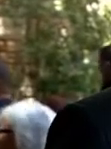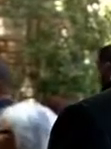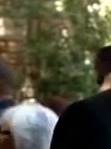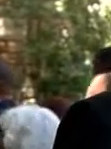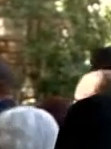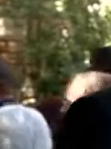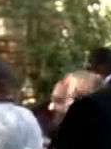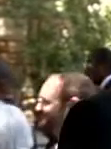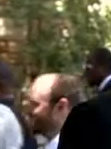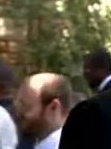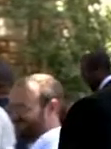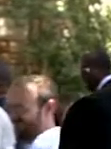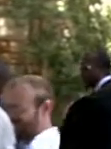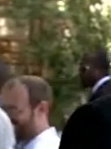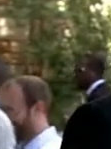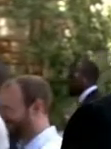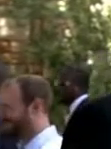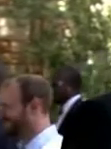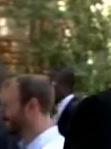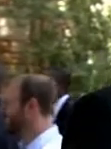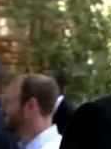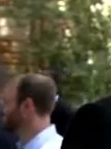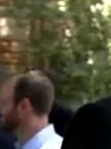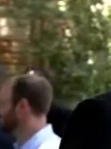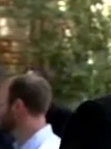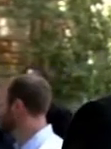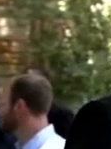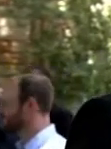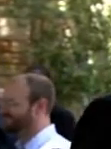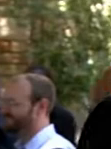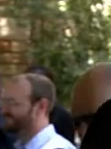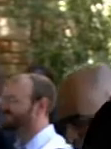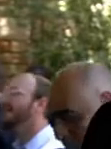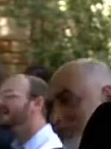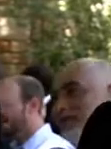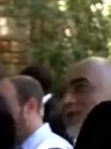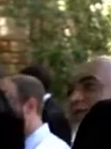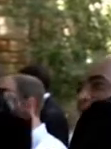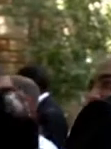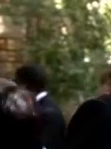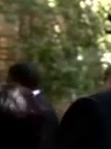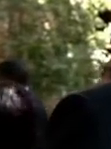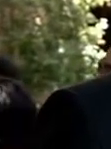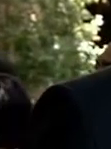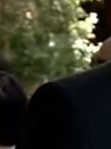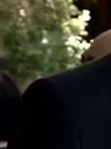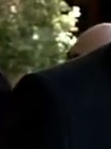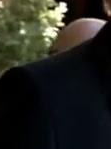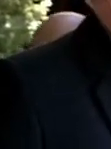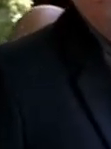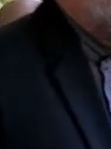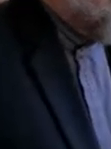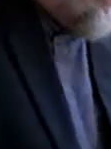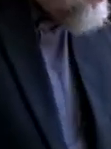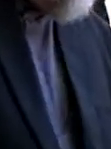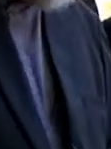South Africa is now passed on. It's now our turn for all of us to be Nelson Mandela's. Thank you so much for your time, Father